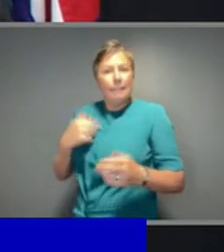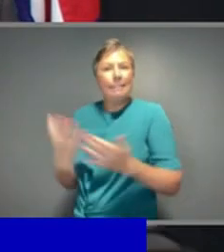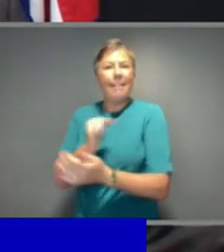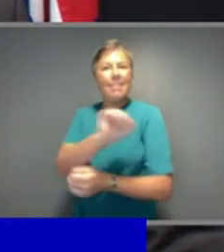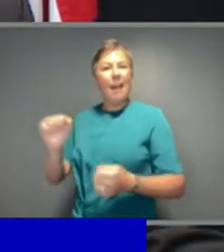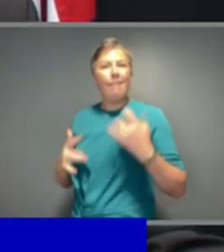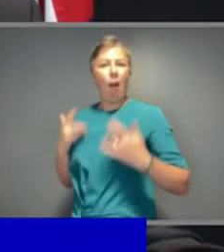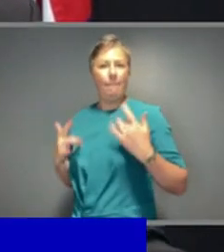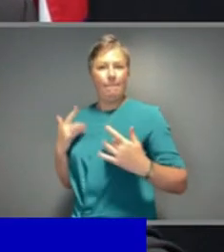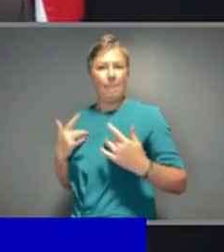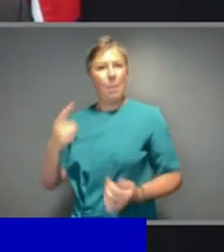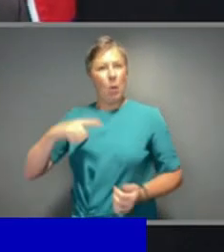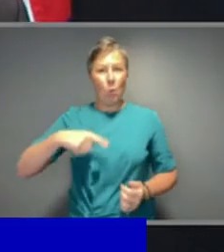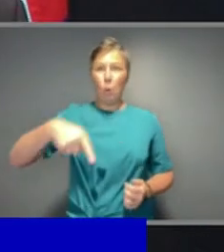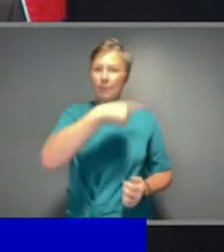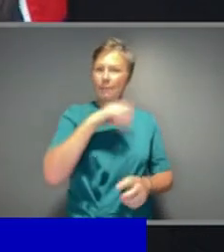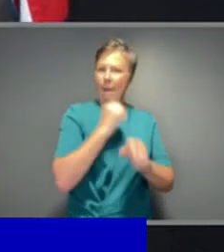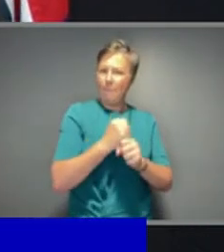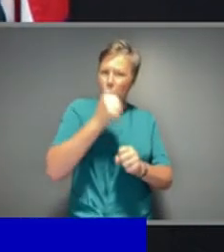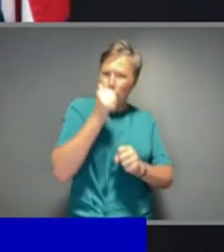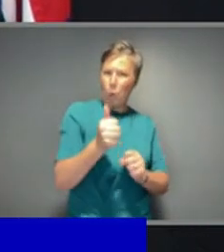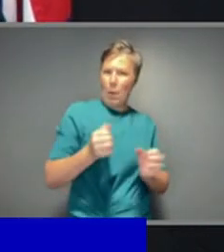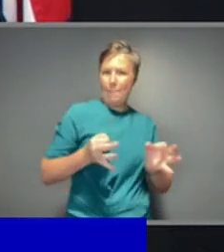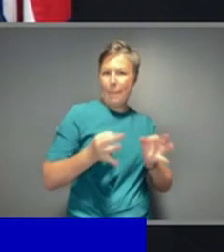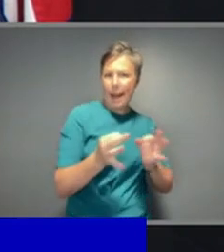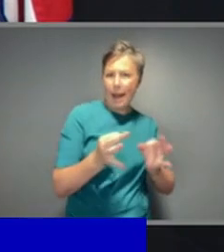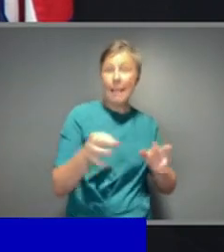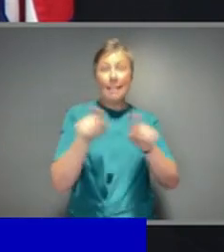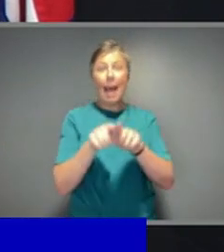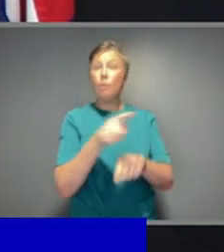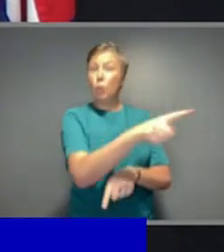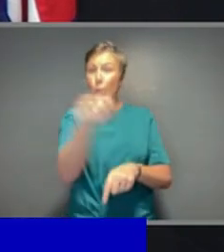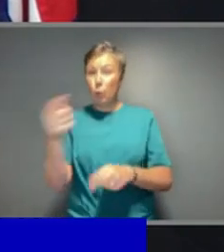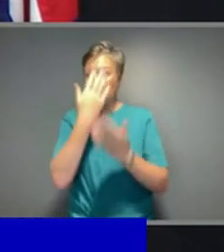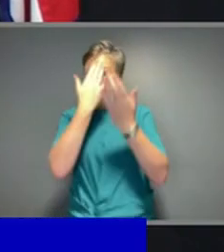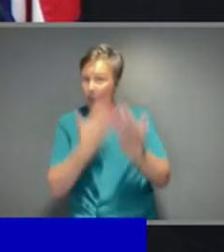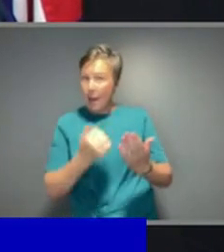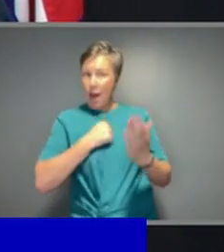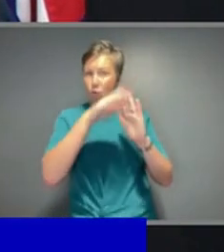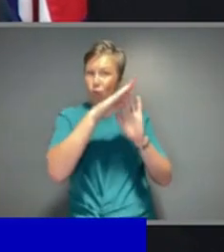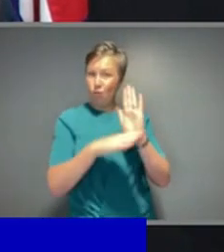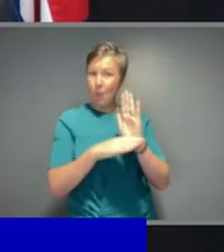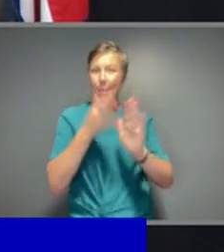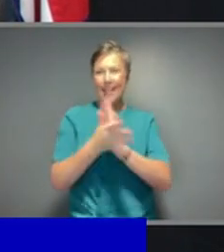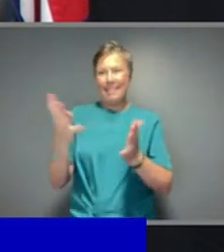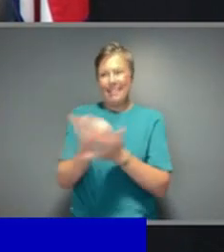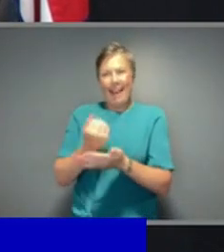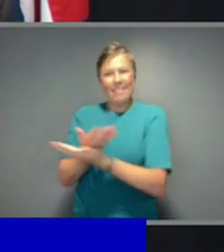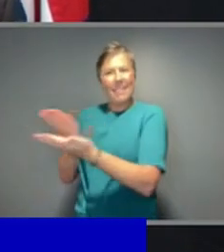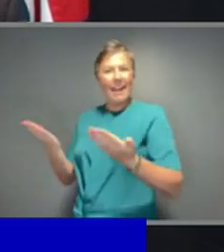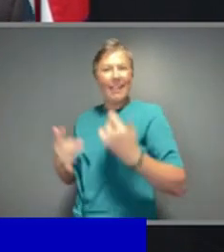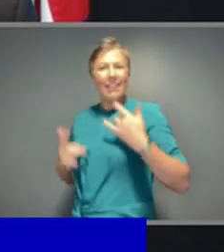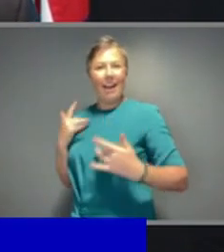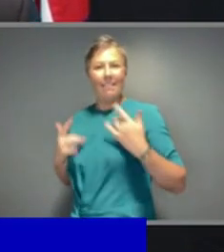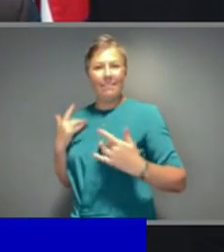And I say all of Australia because everyone has played their part in achieving that outcome. If we had the same incidence